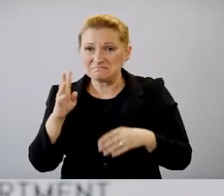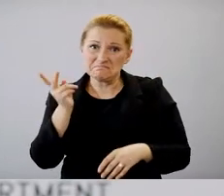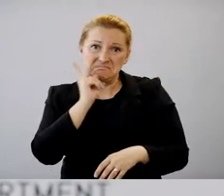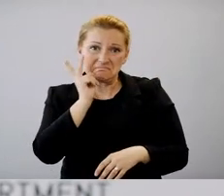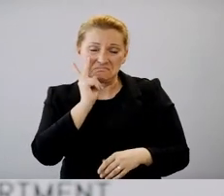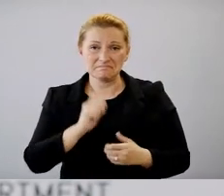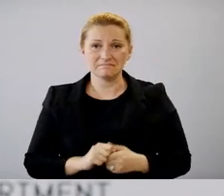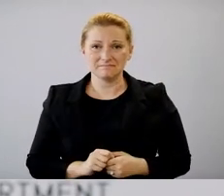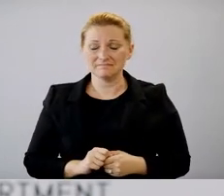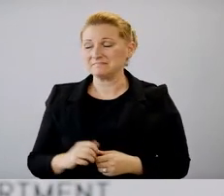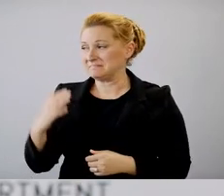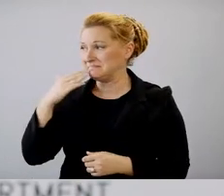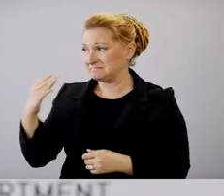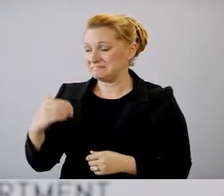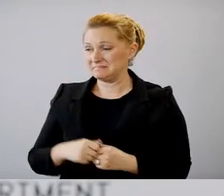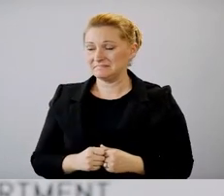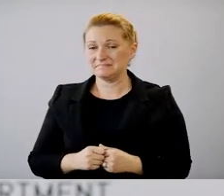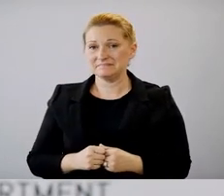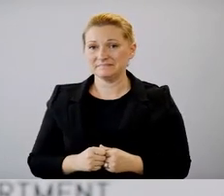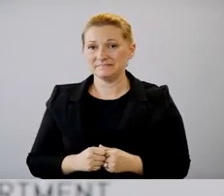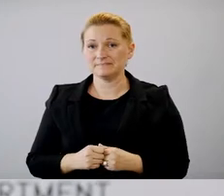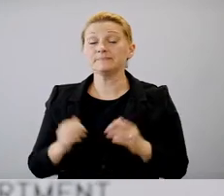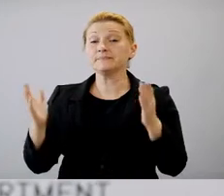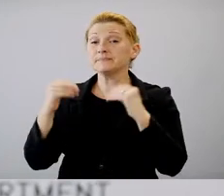Next is Jared. Hi, Jared.